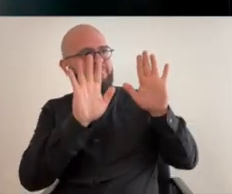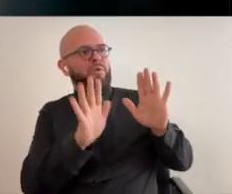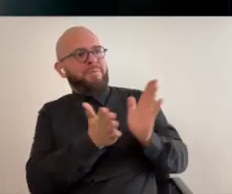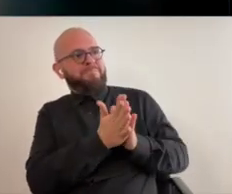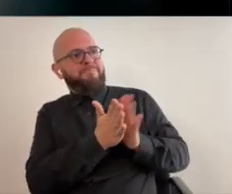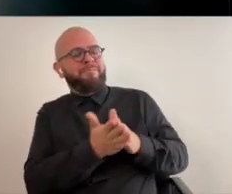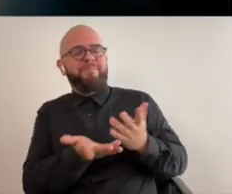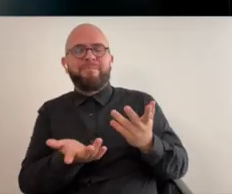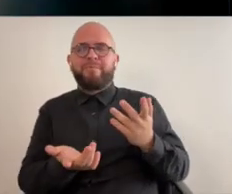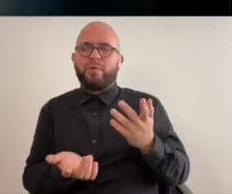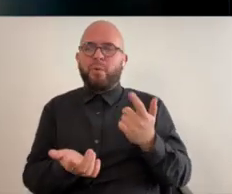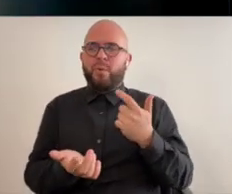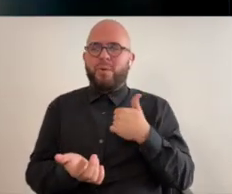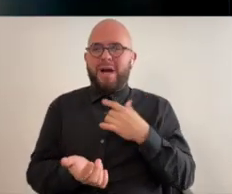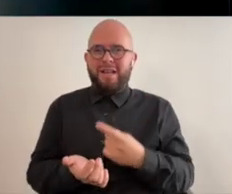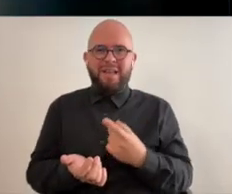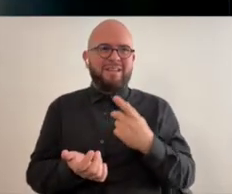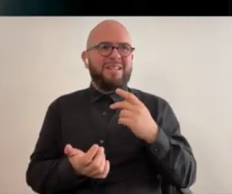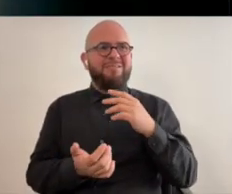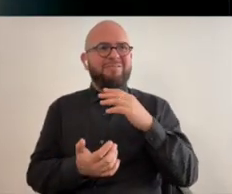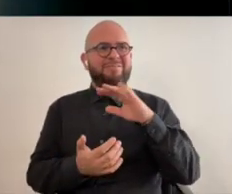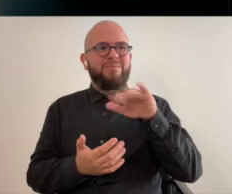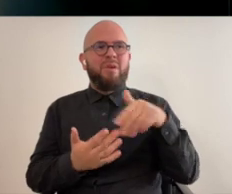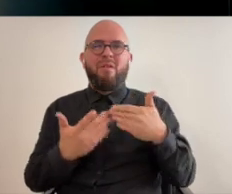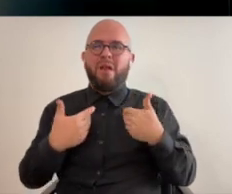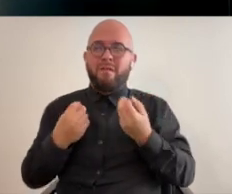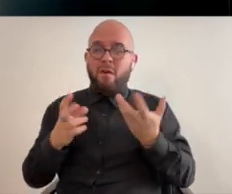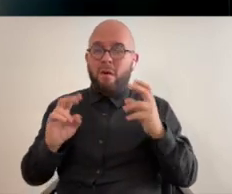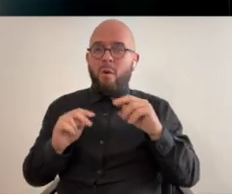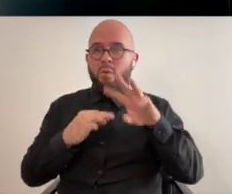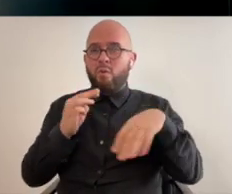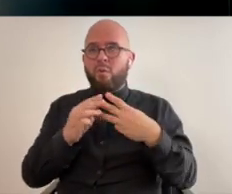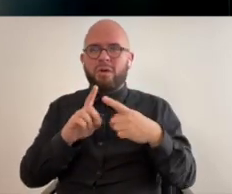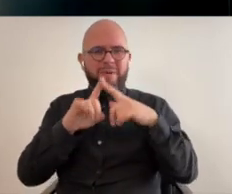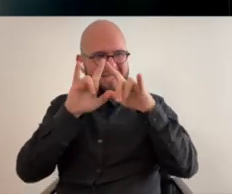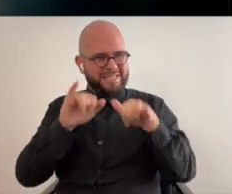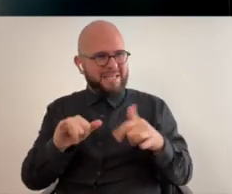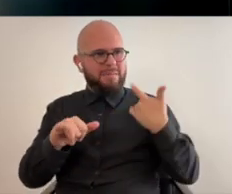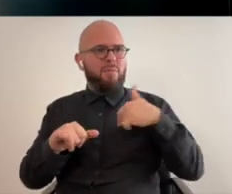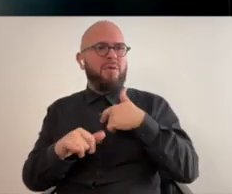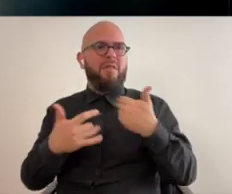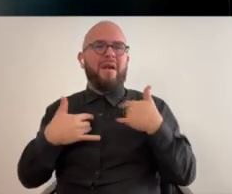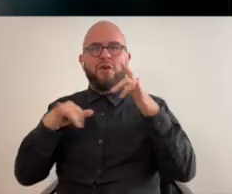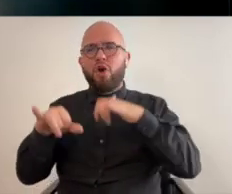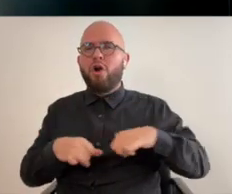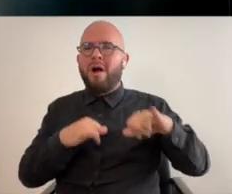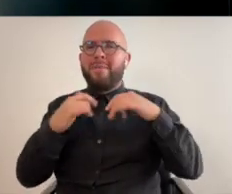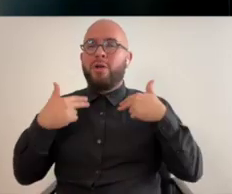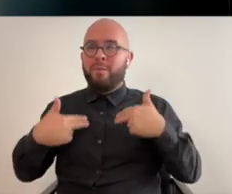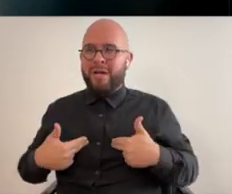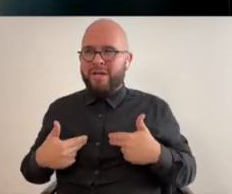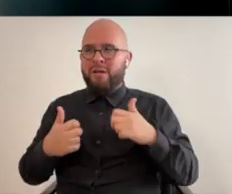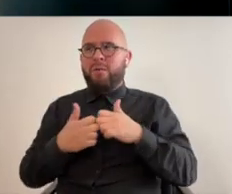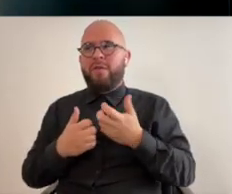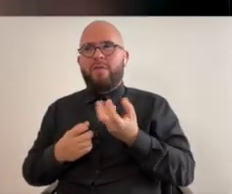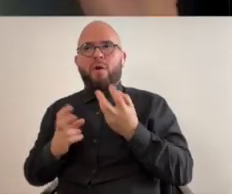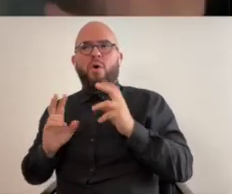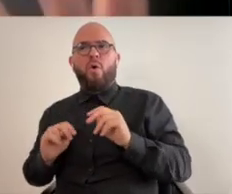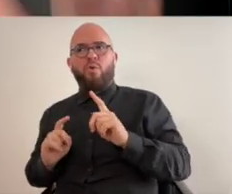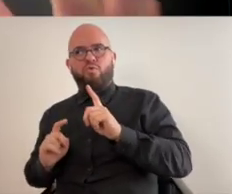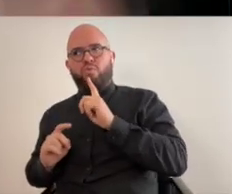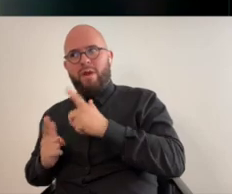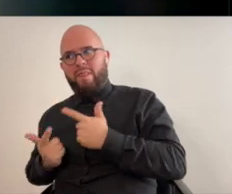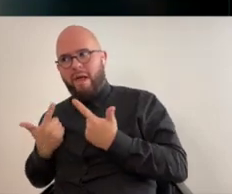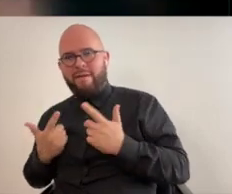i love the way that people are kind of their own world but we're all also sharing this common humanity while